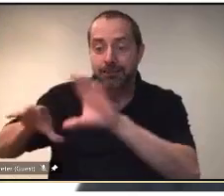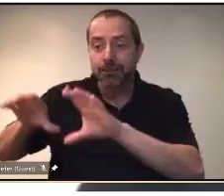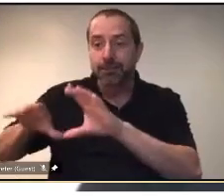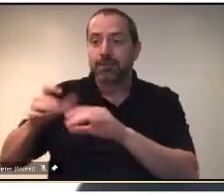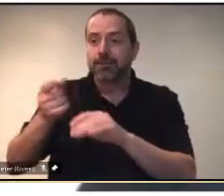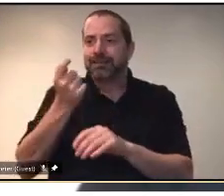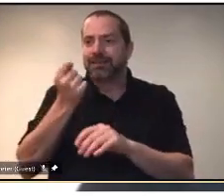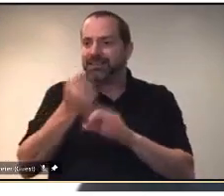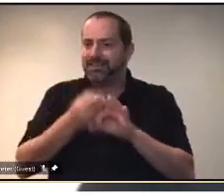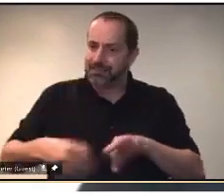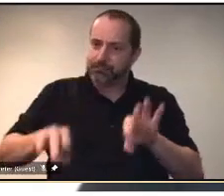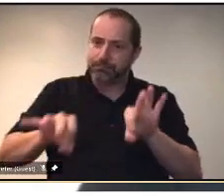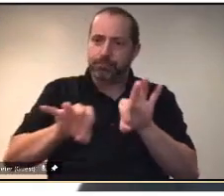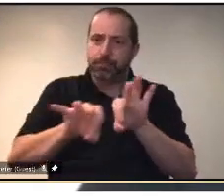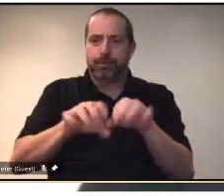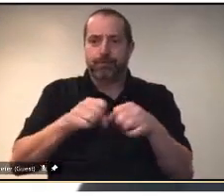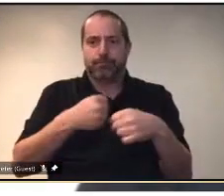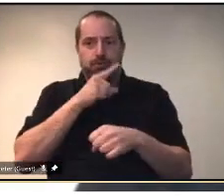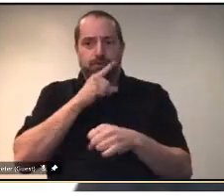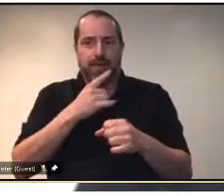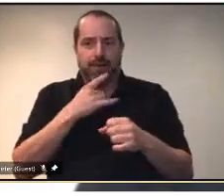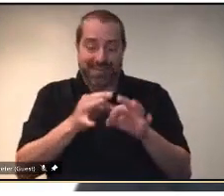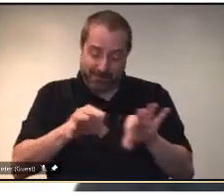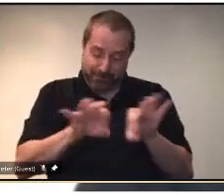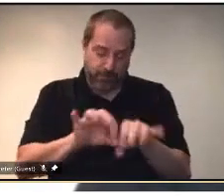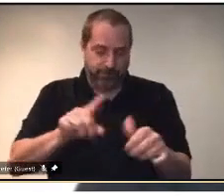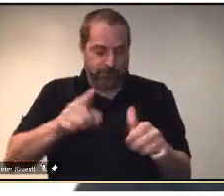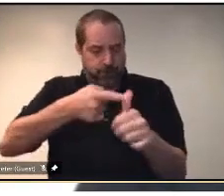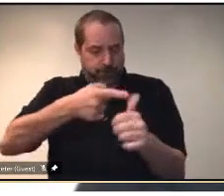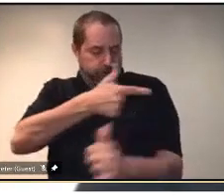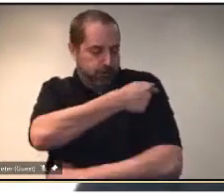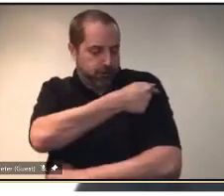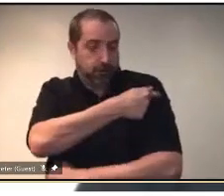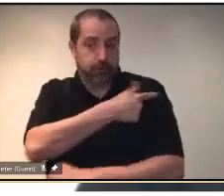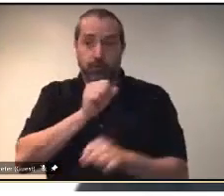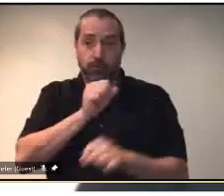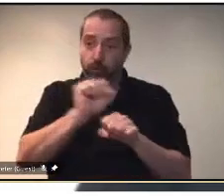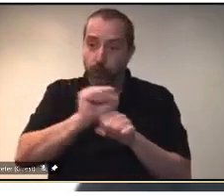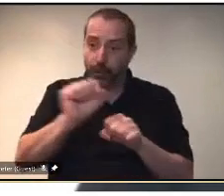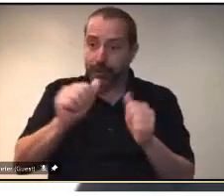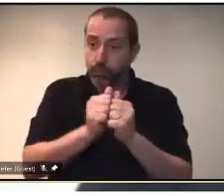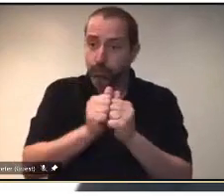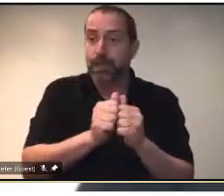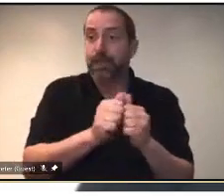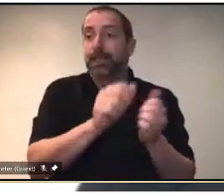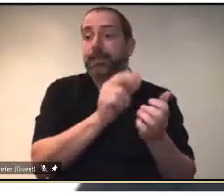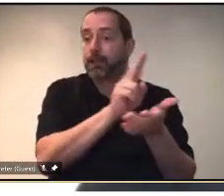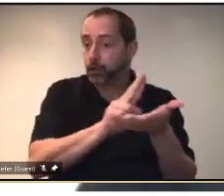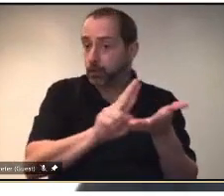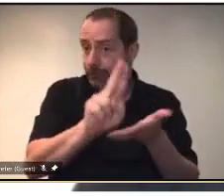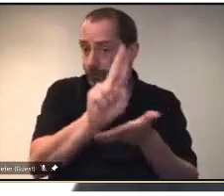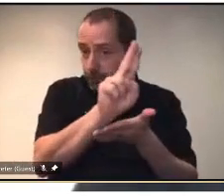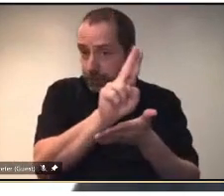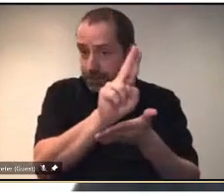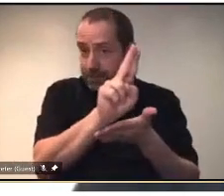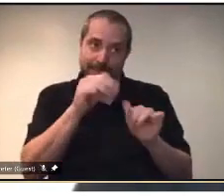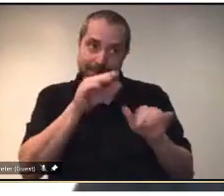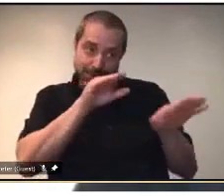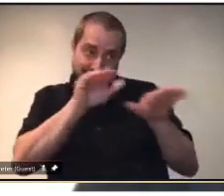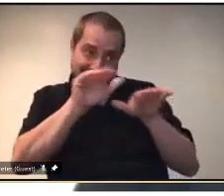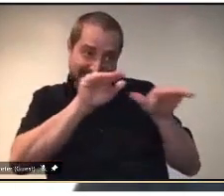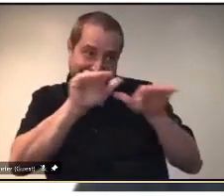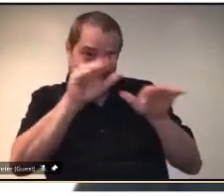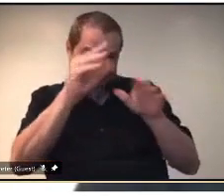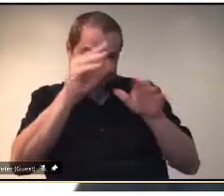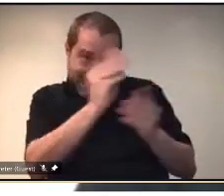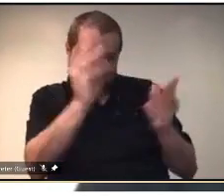first shot so we are working with new Canadians we are working with the universities we're trying to network out to make sure that